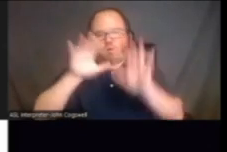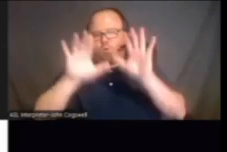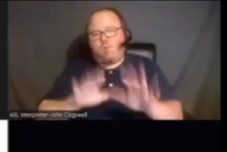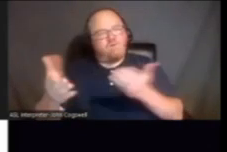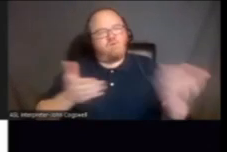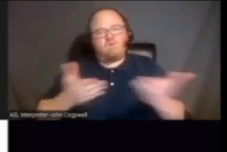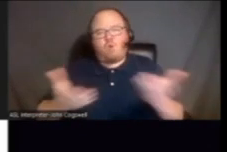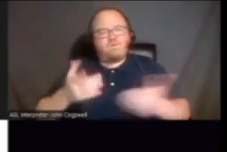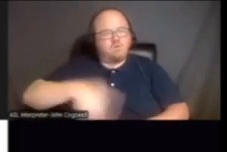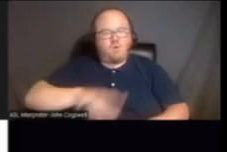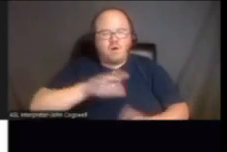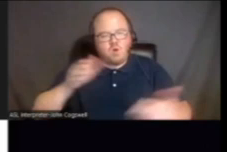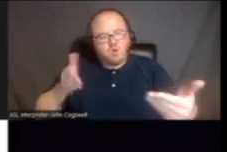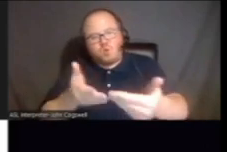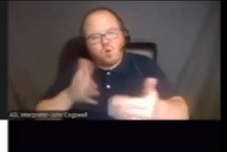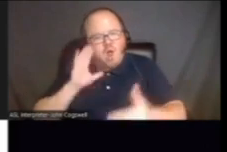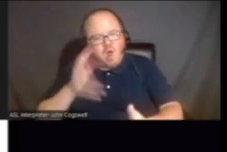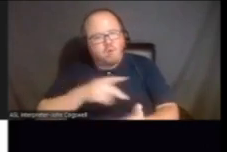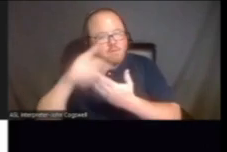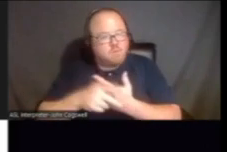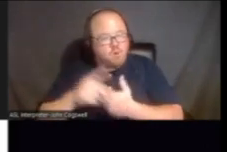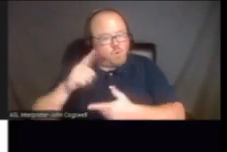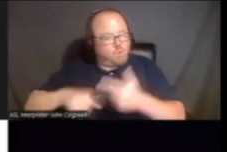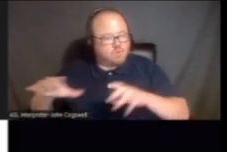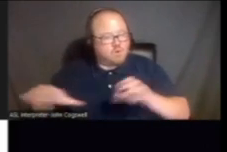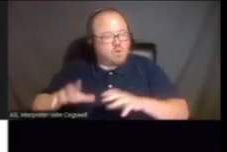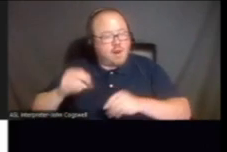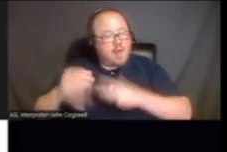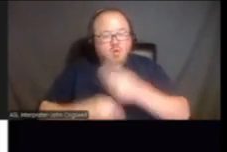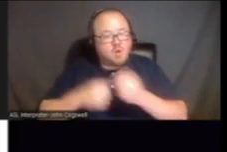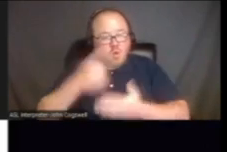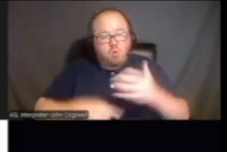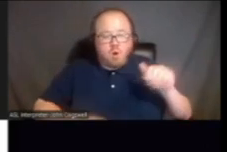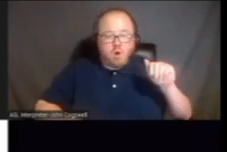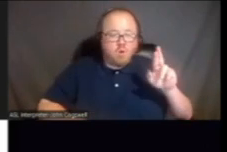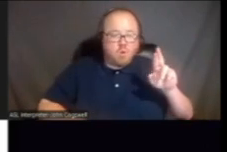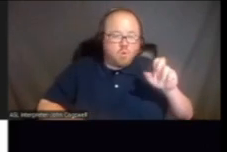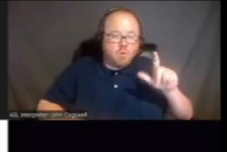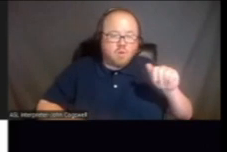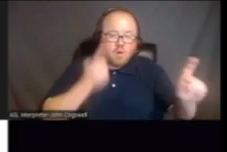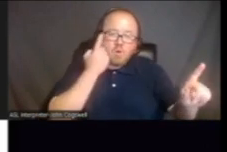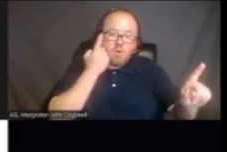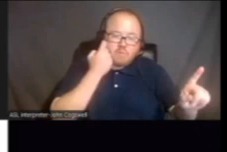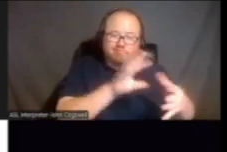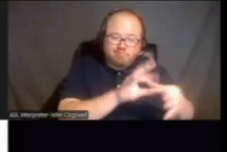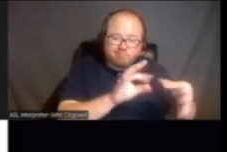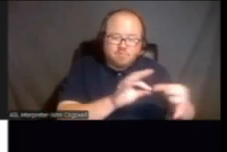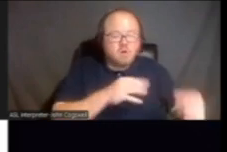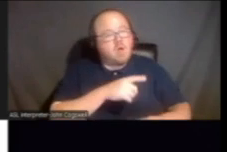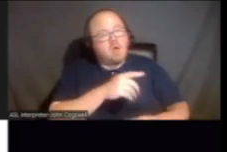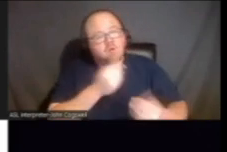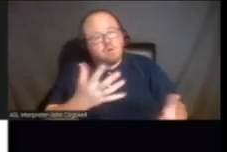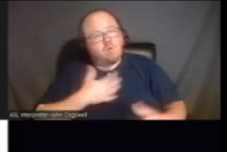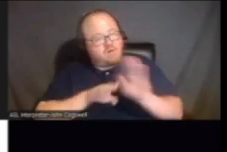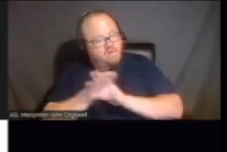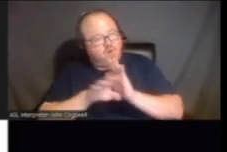you all and introduce what our program does. So in addition to what Aurelia mentioned, I wanted to share that, too, we have developed